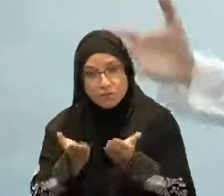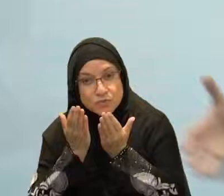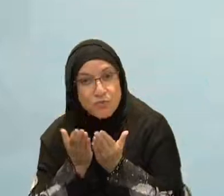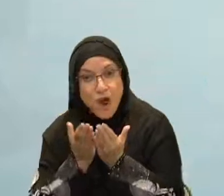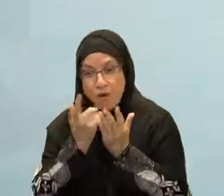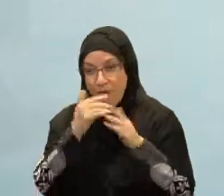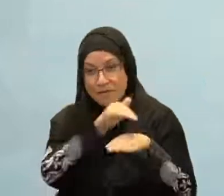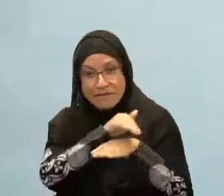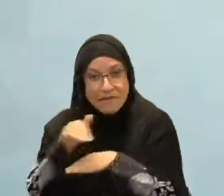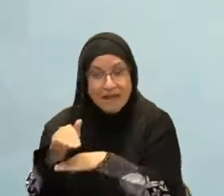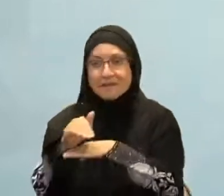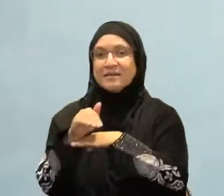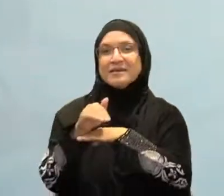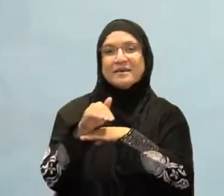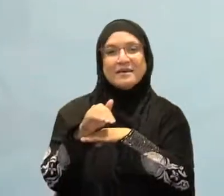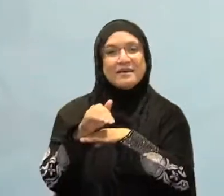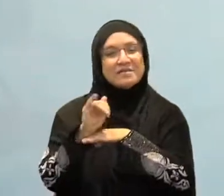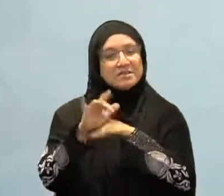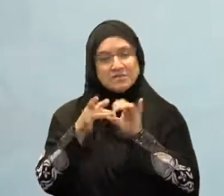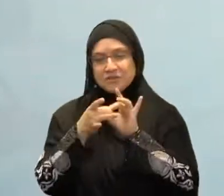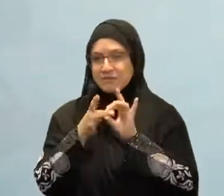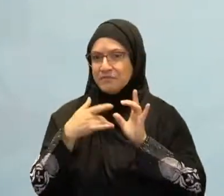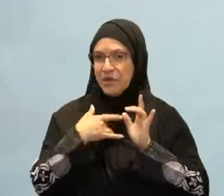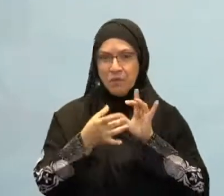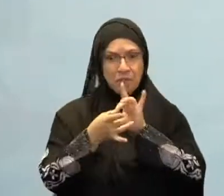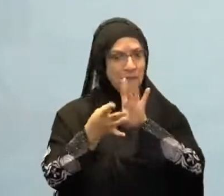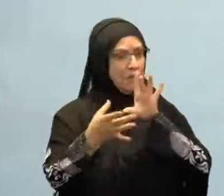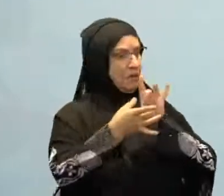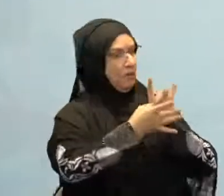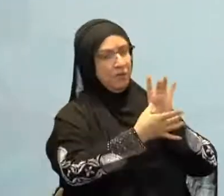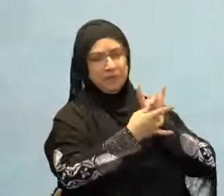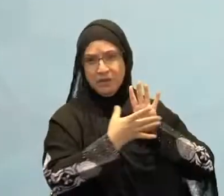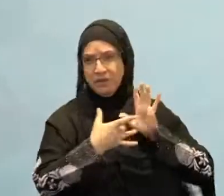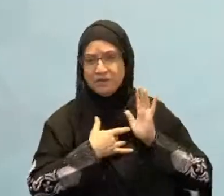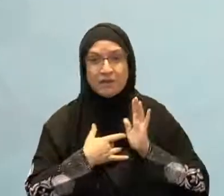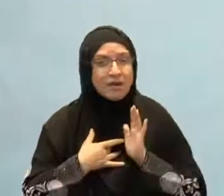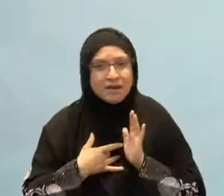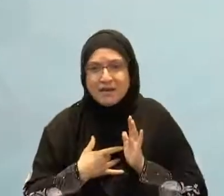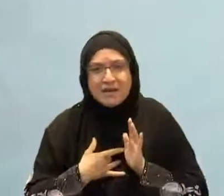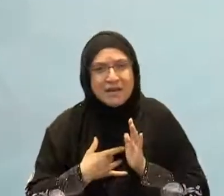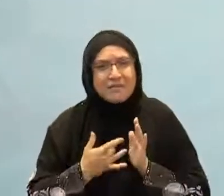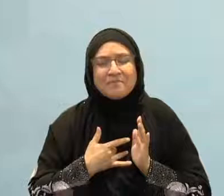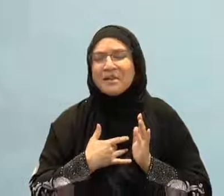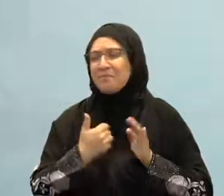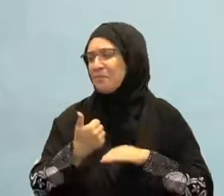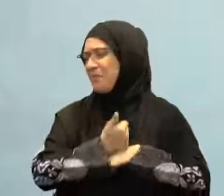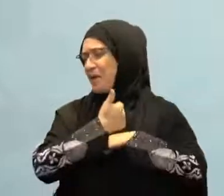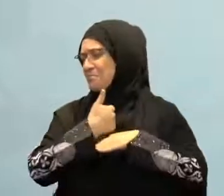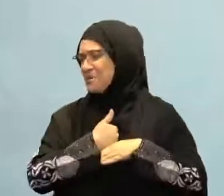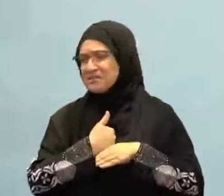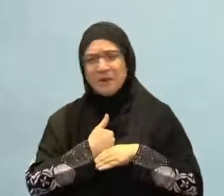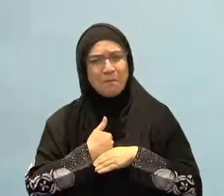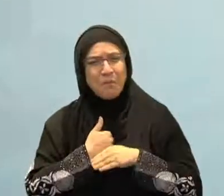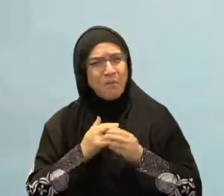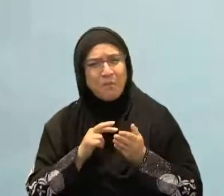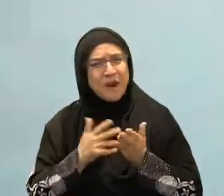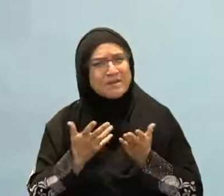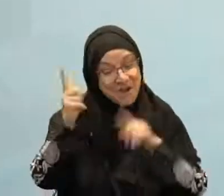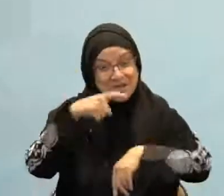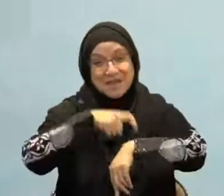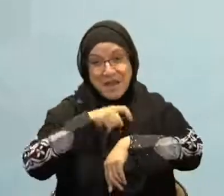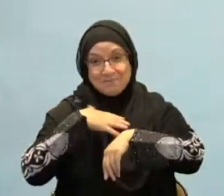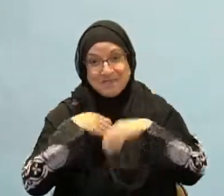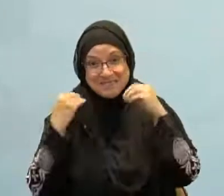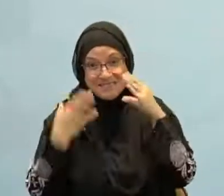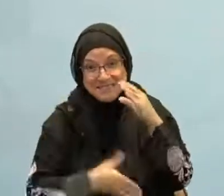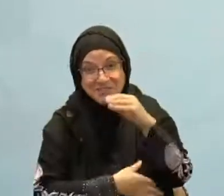I? And these people who would blame themselves so much for missing one night of Qiyam al-Layl, and I don't remember the last time that I prayed a meaningful night.